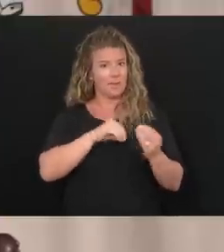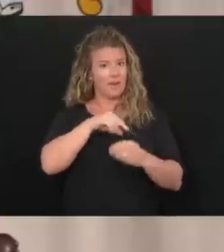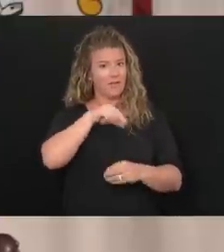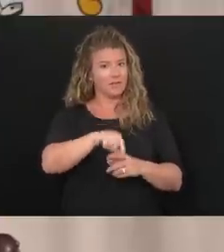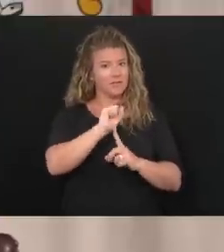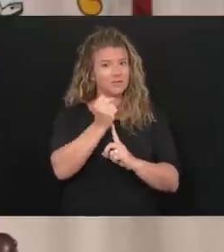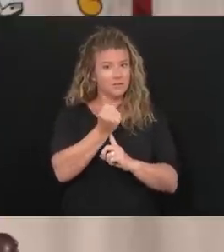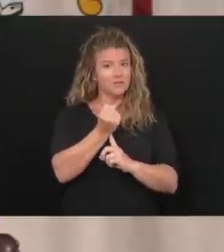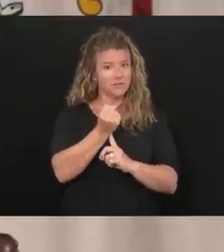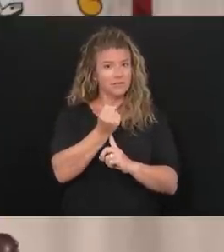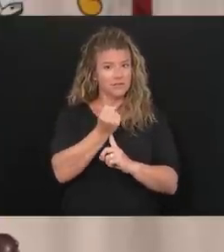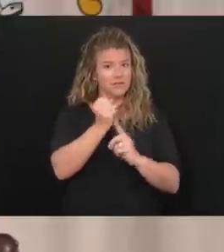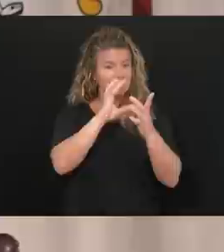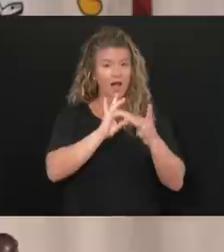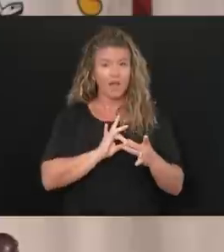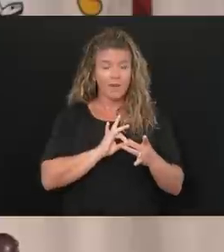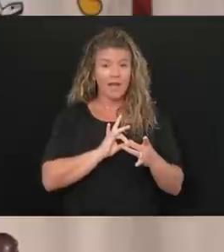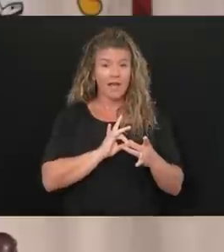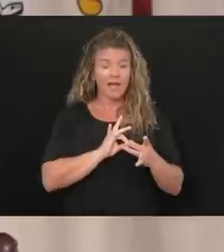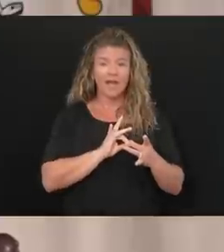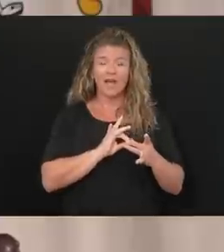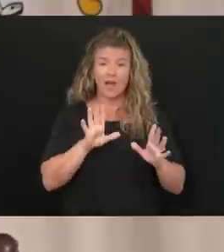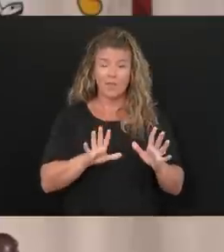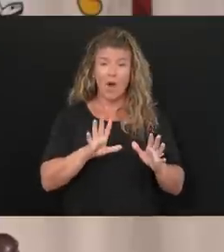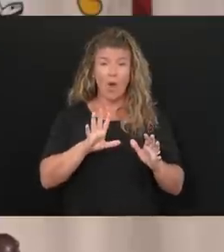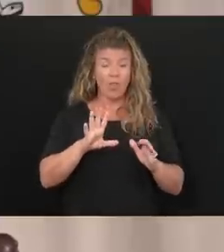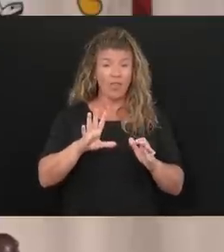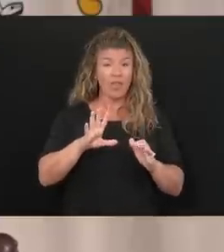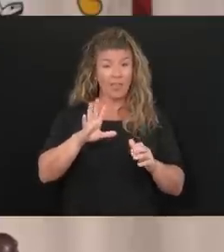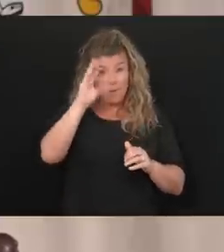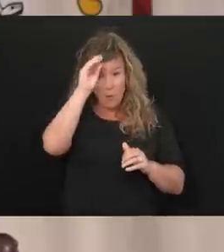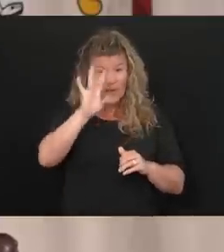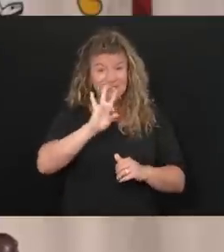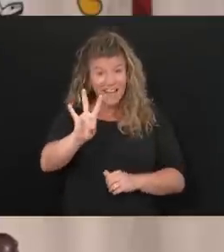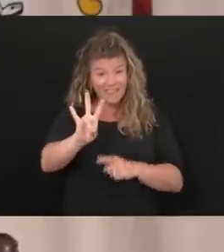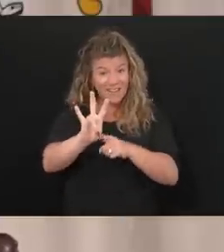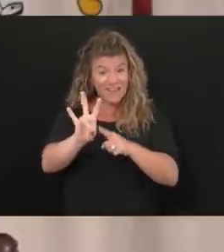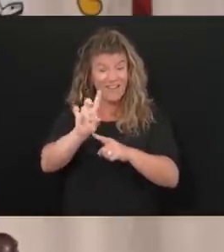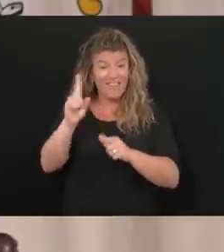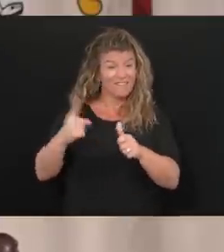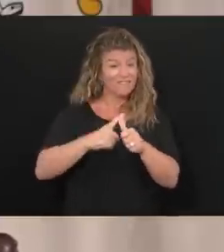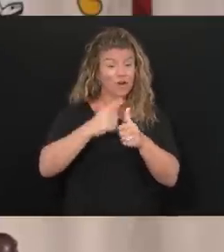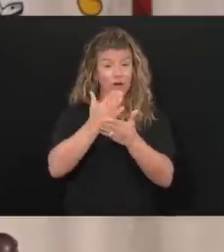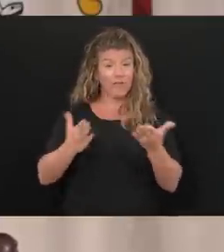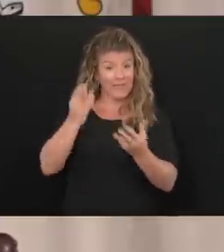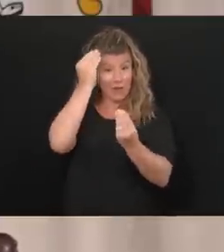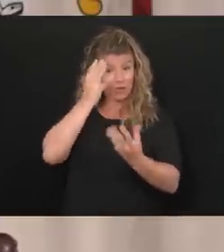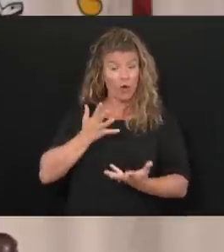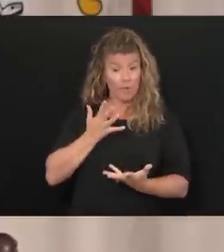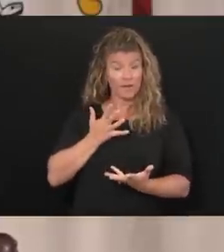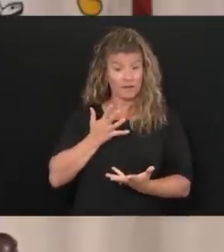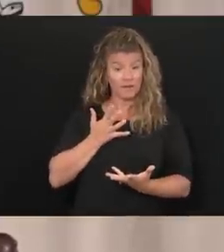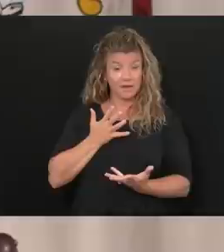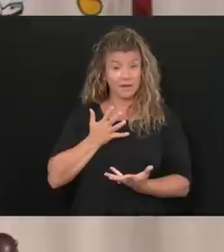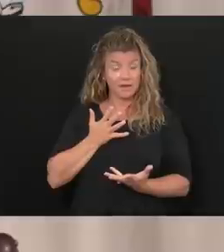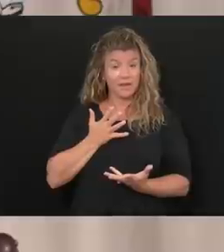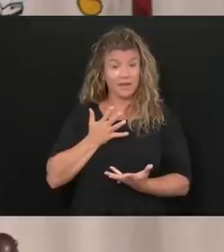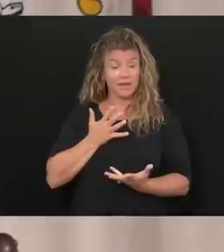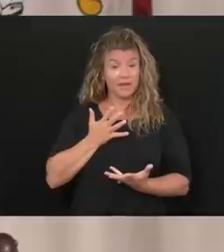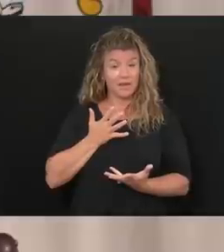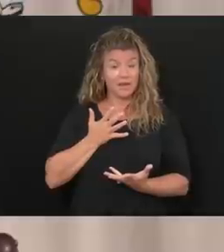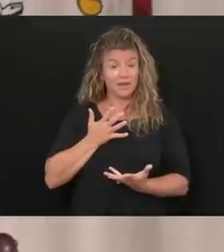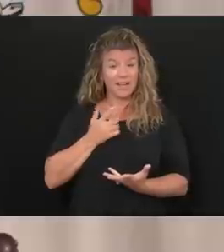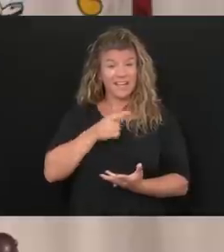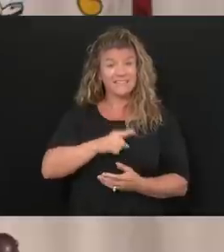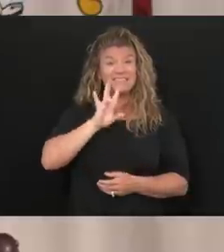But one of the first things that he said, you know, like I said, here's a